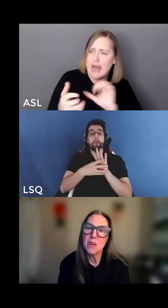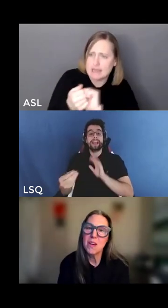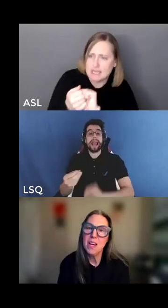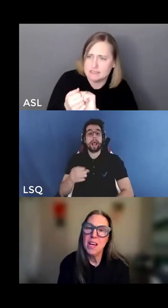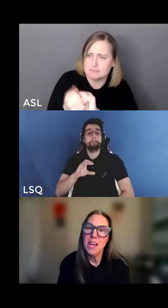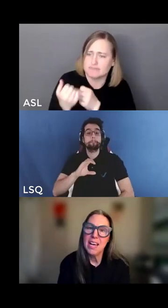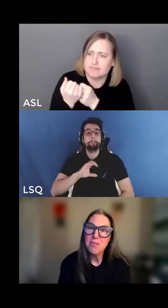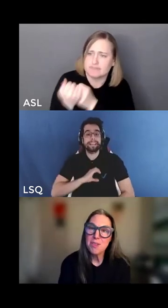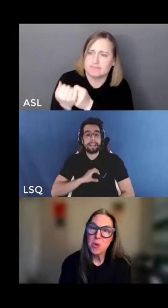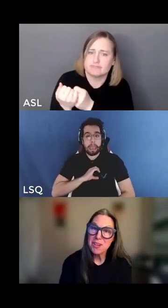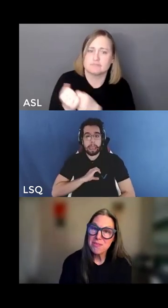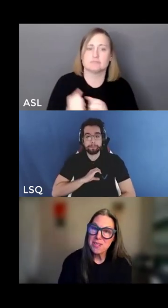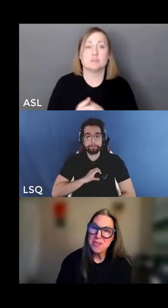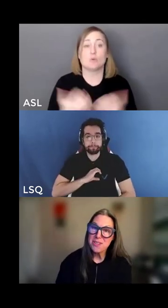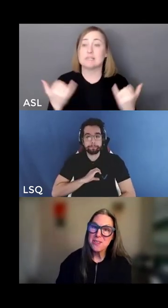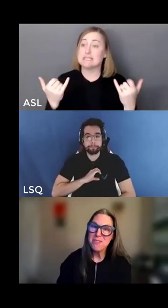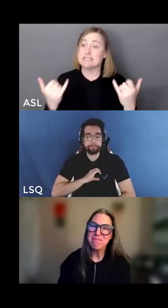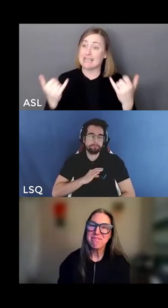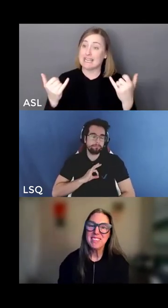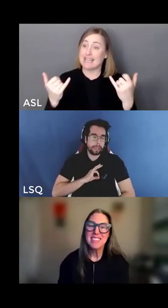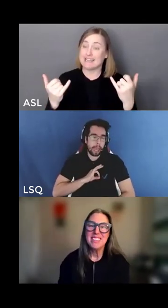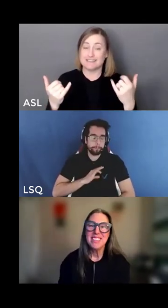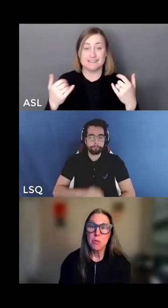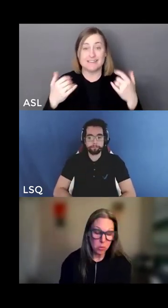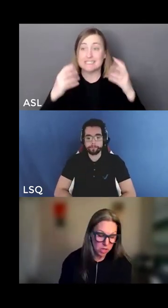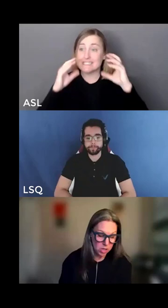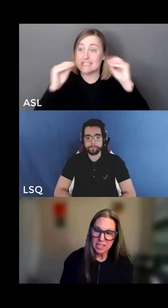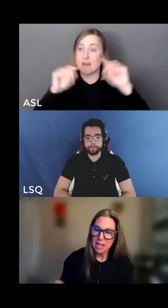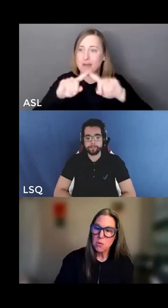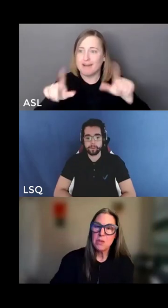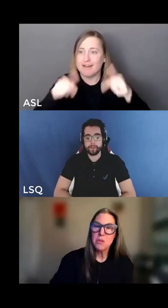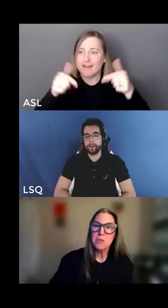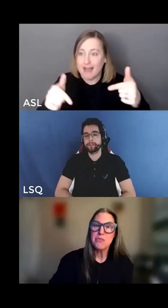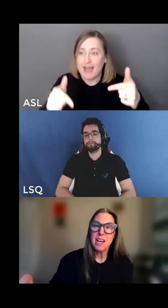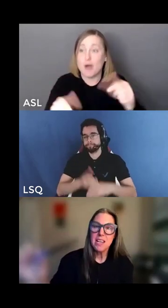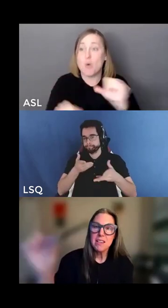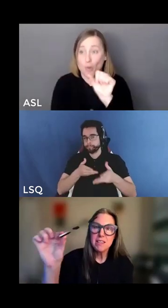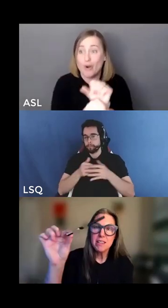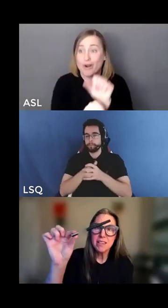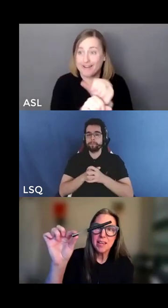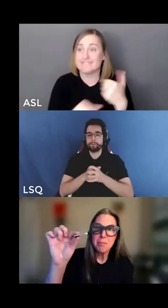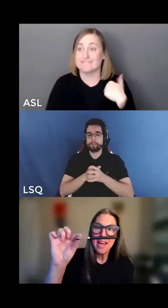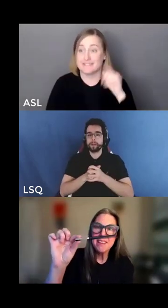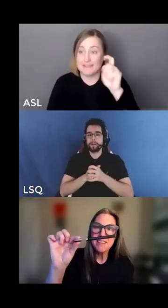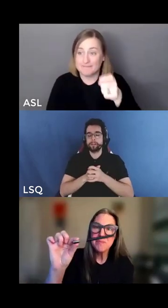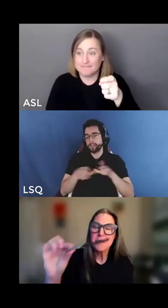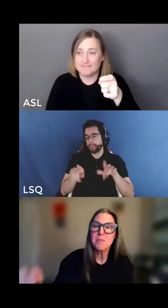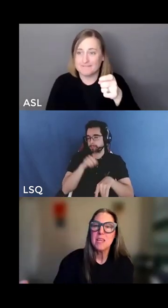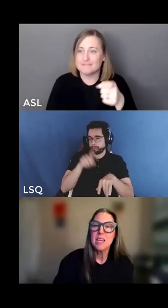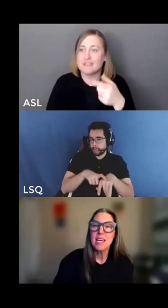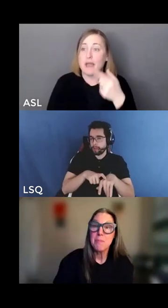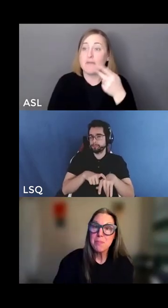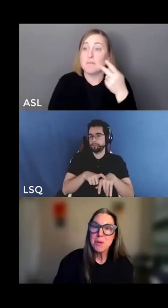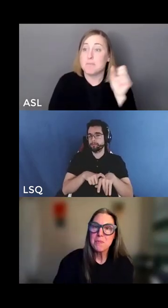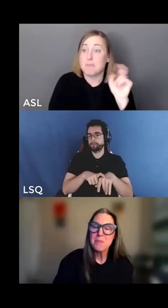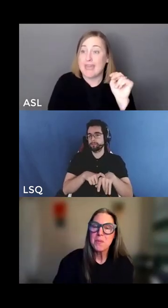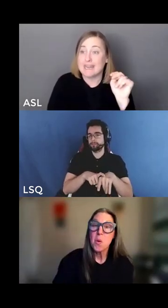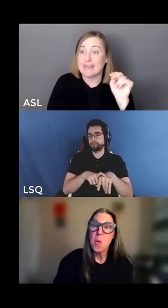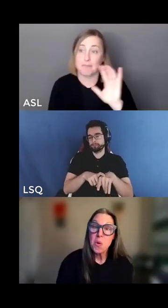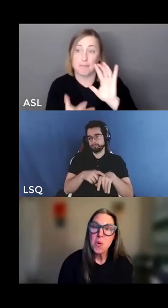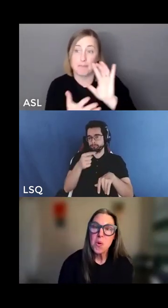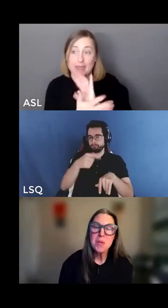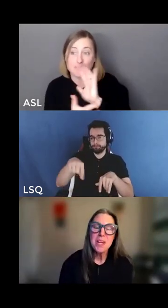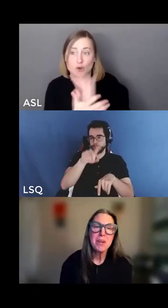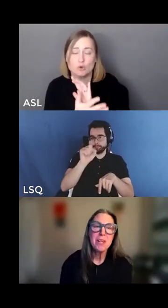together i have some work for you to do real work i want you to find a pen and paper